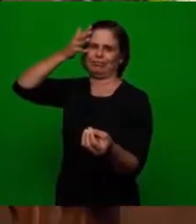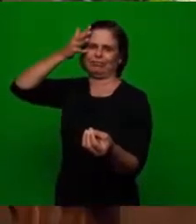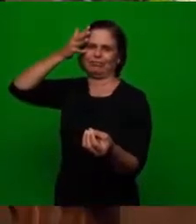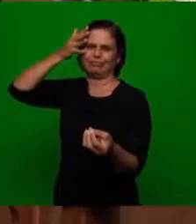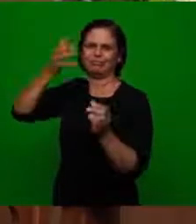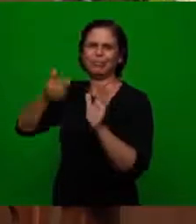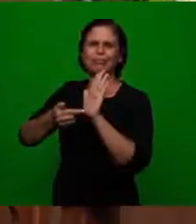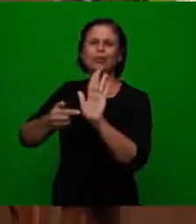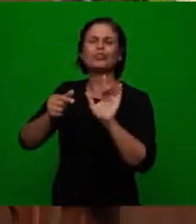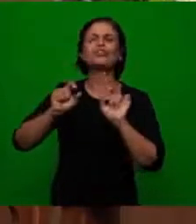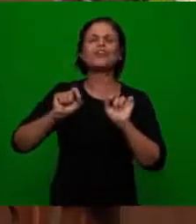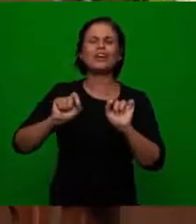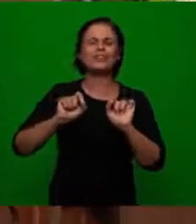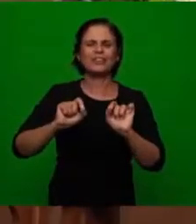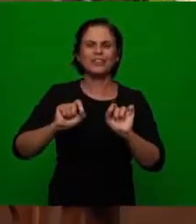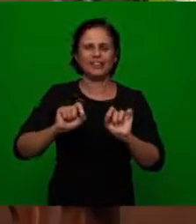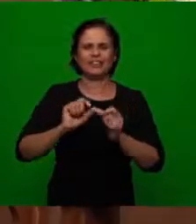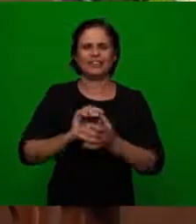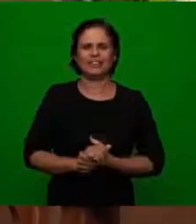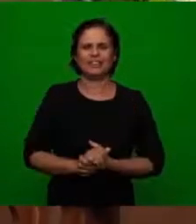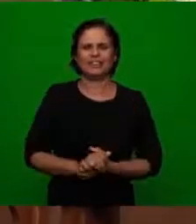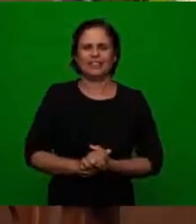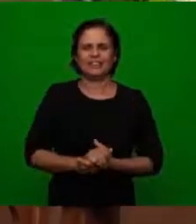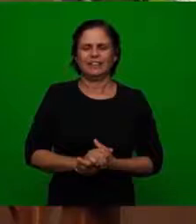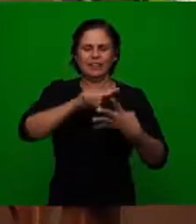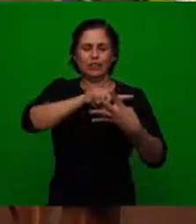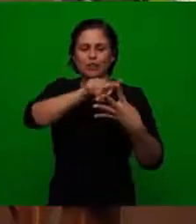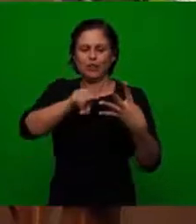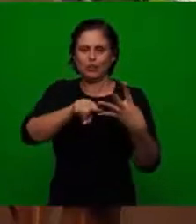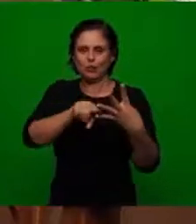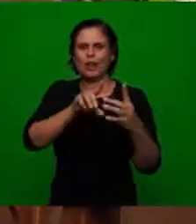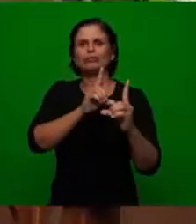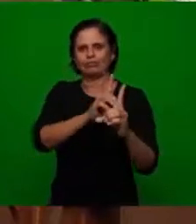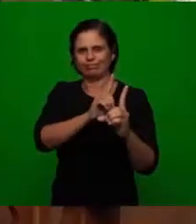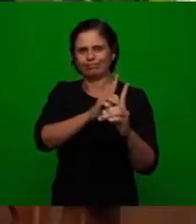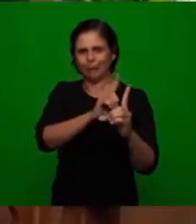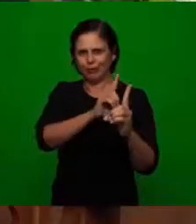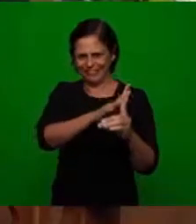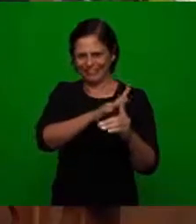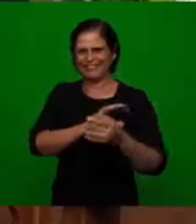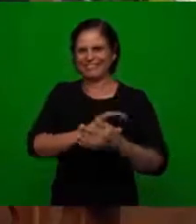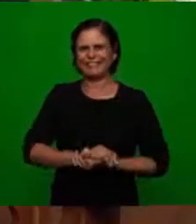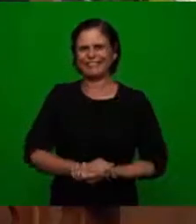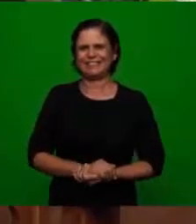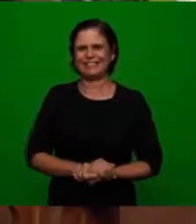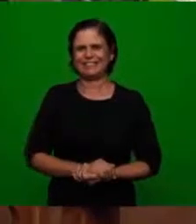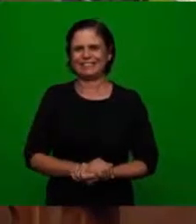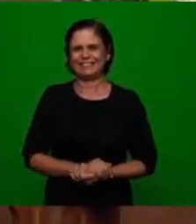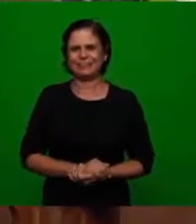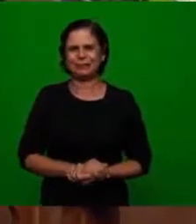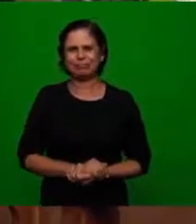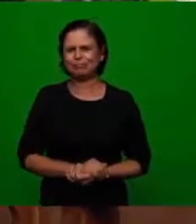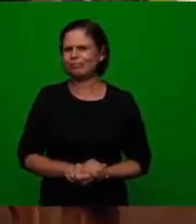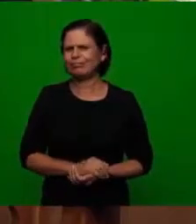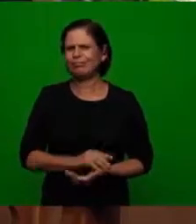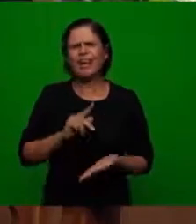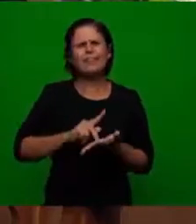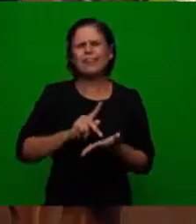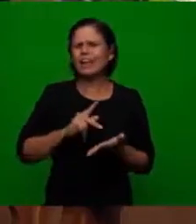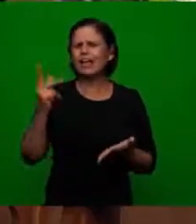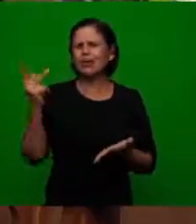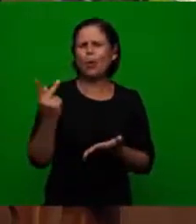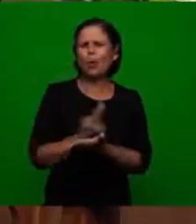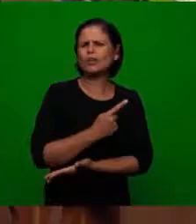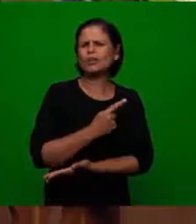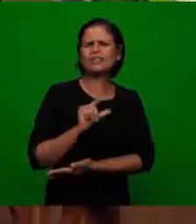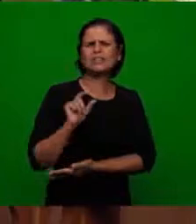in order to say and to confirm those doctrines that were there so what actually